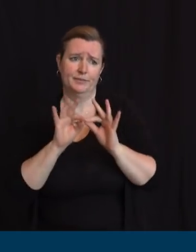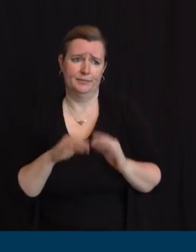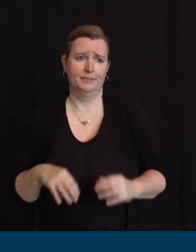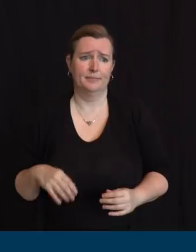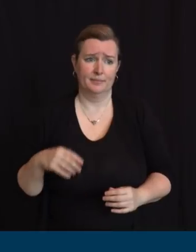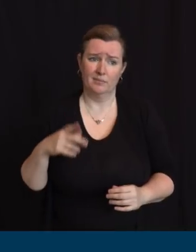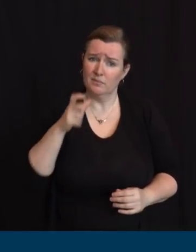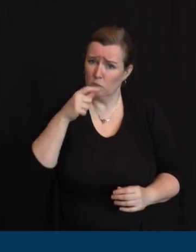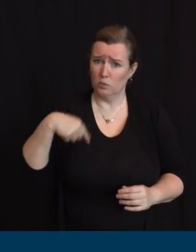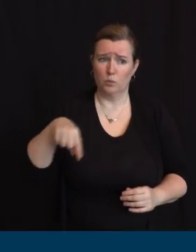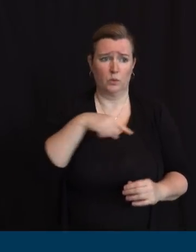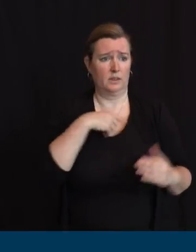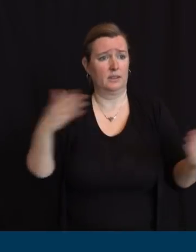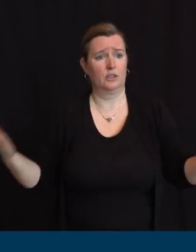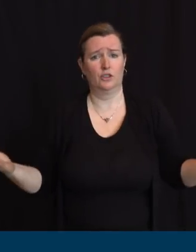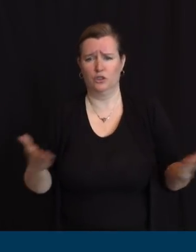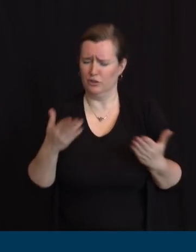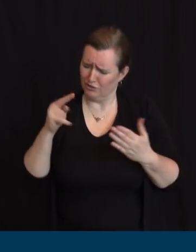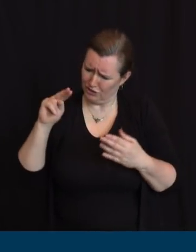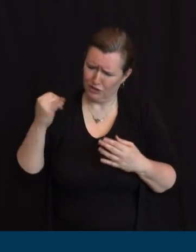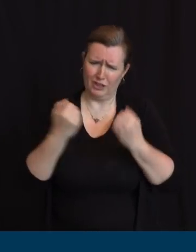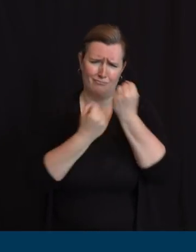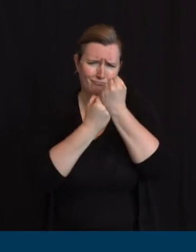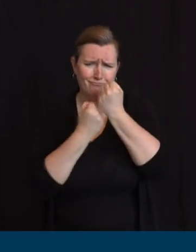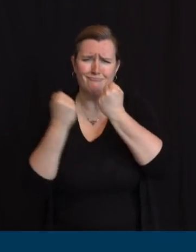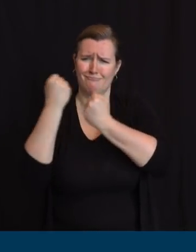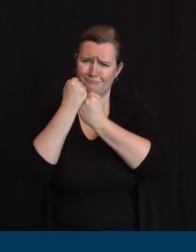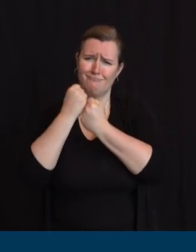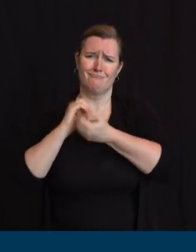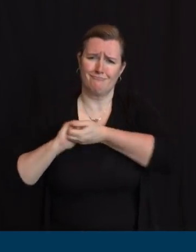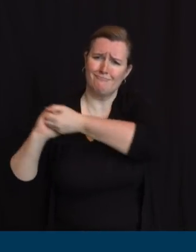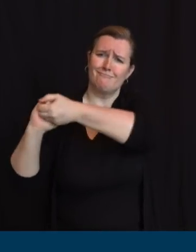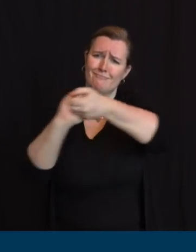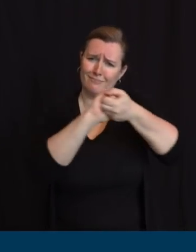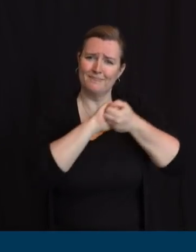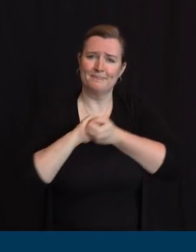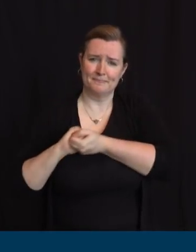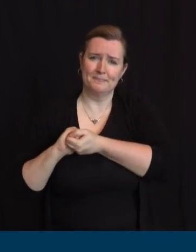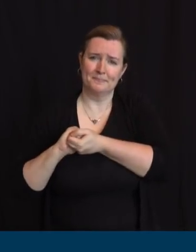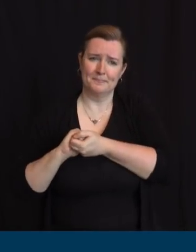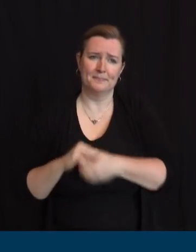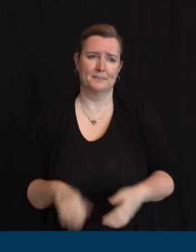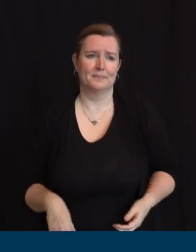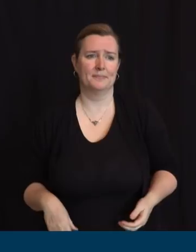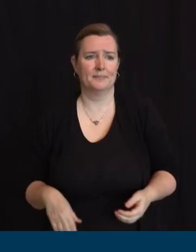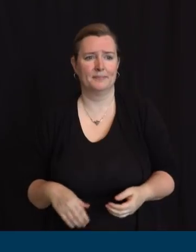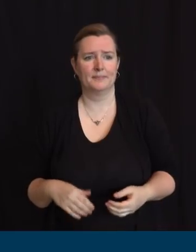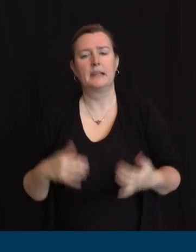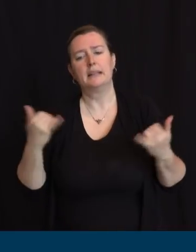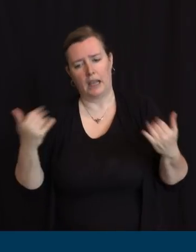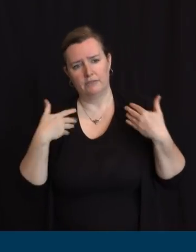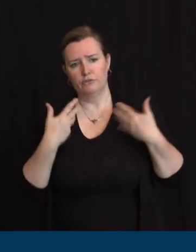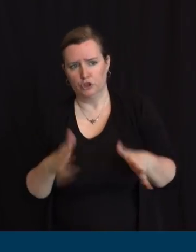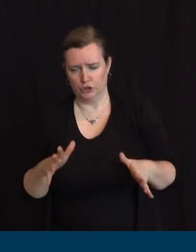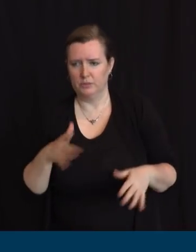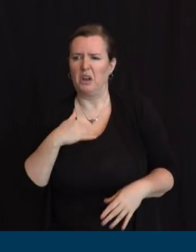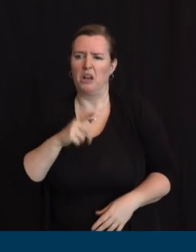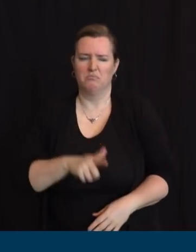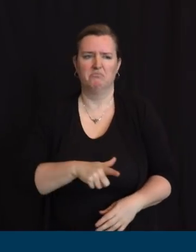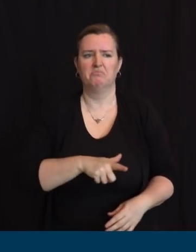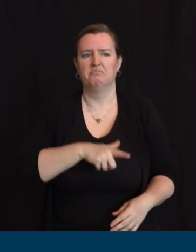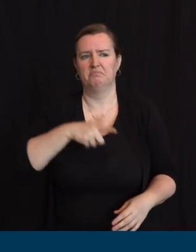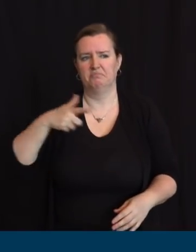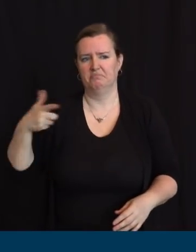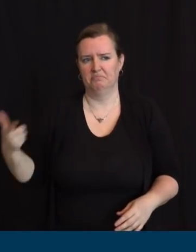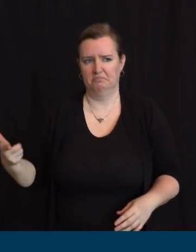what we need to get through this. With that, please help me welcome the person who needs no introduction, the Commissioner of the Department of Health,